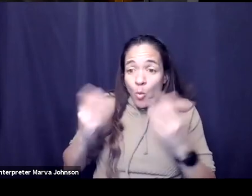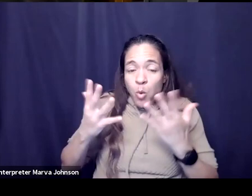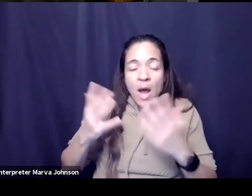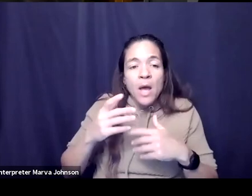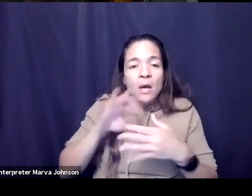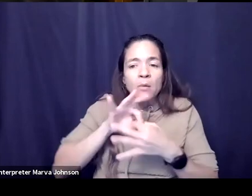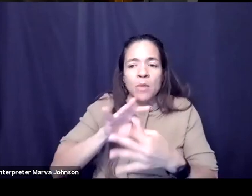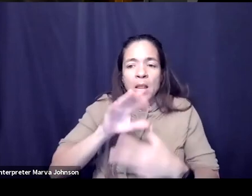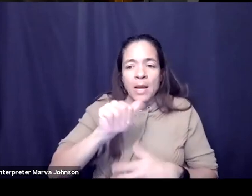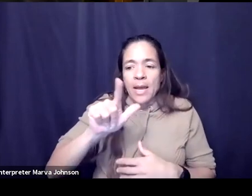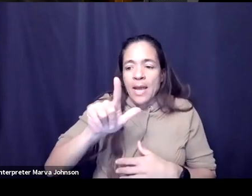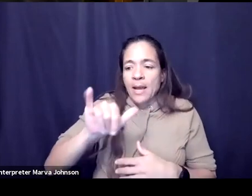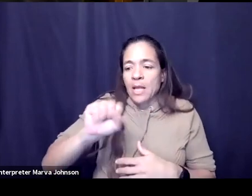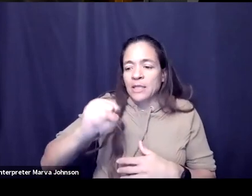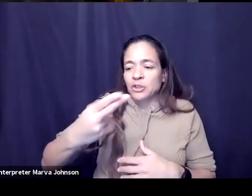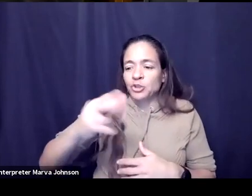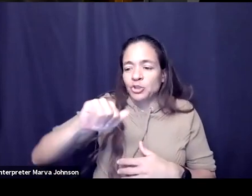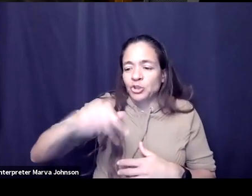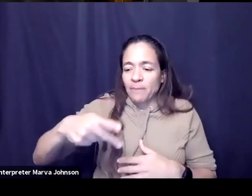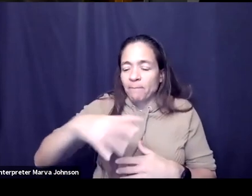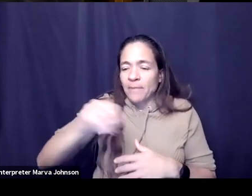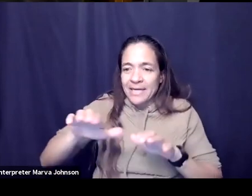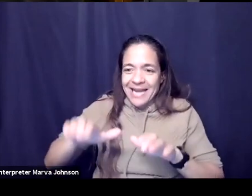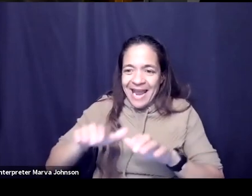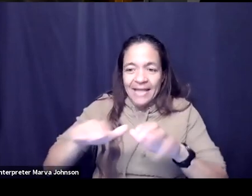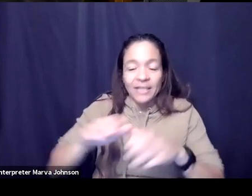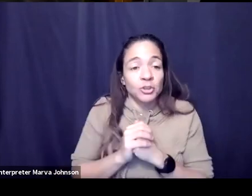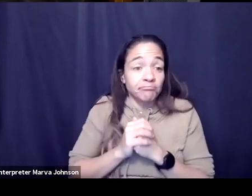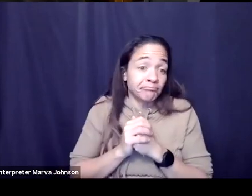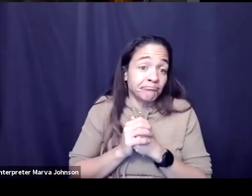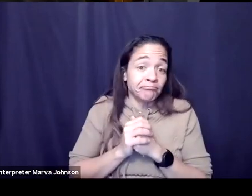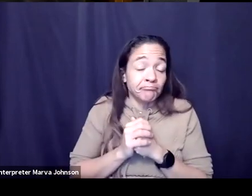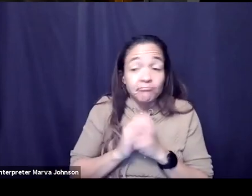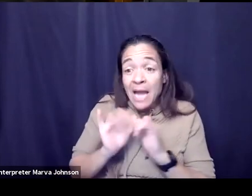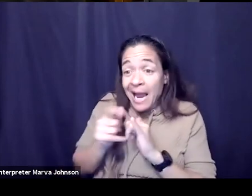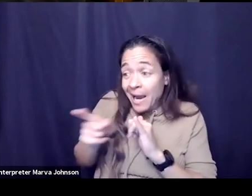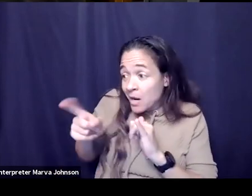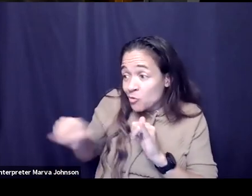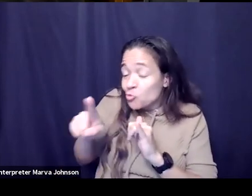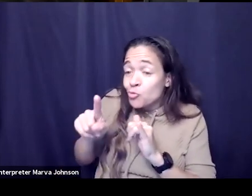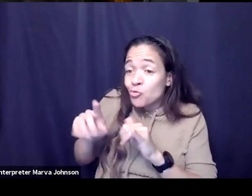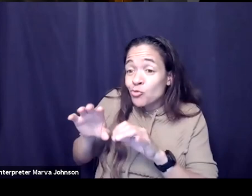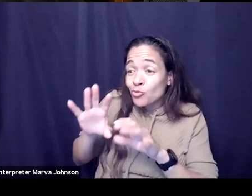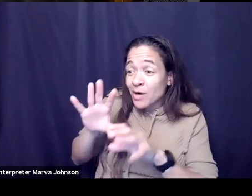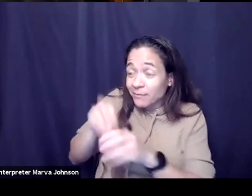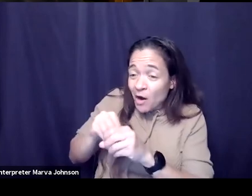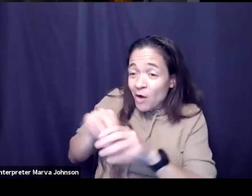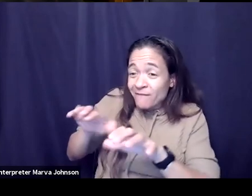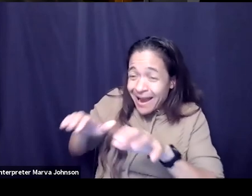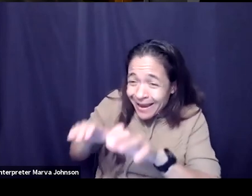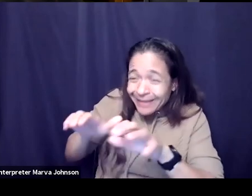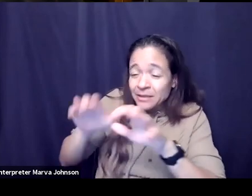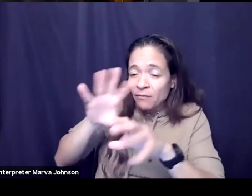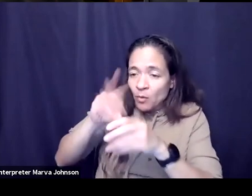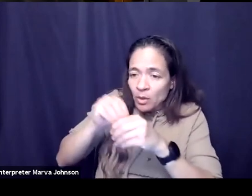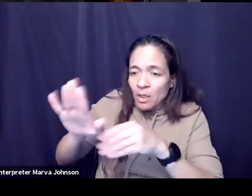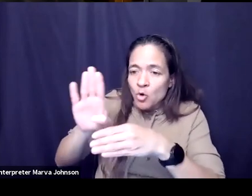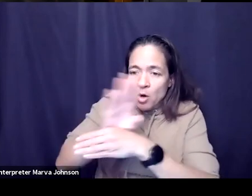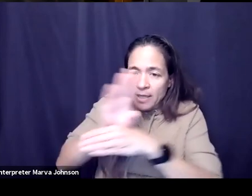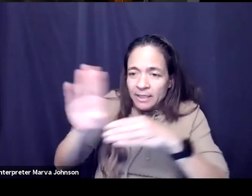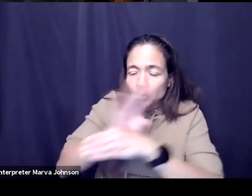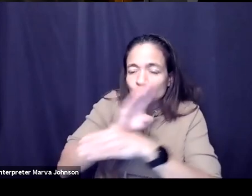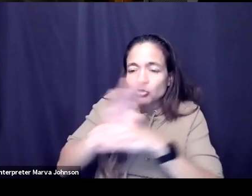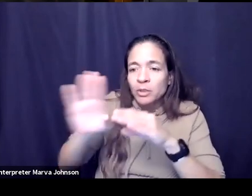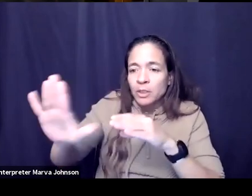you know how how are you taking an active role within the industry within your company within your team